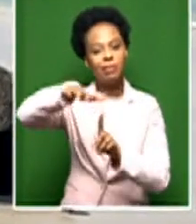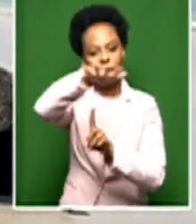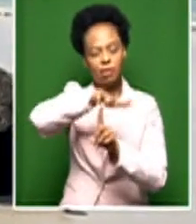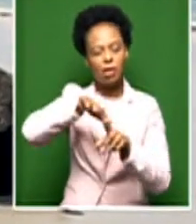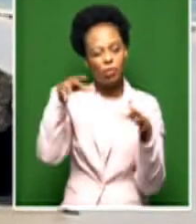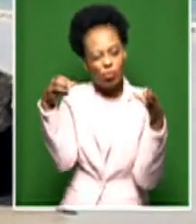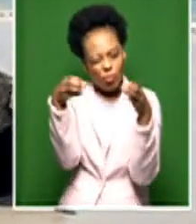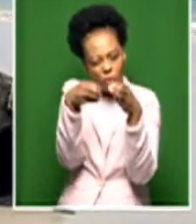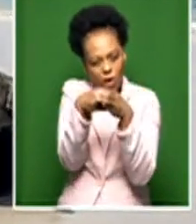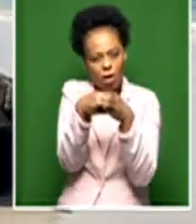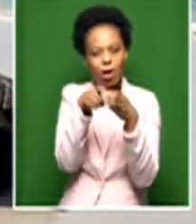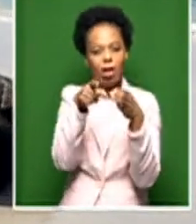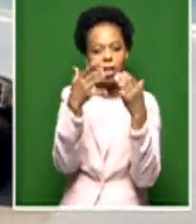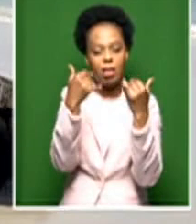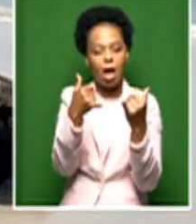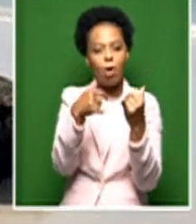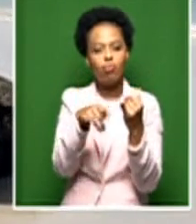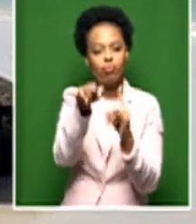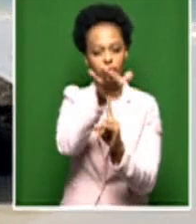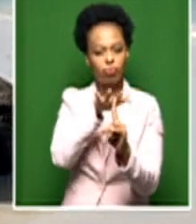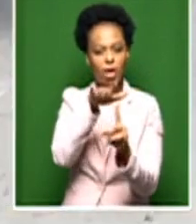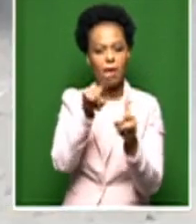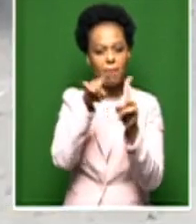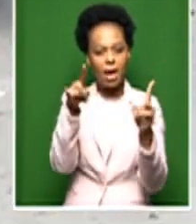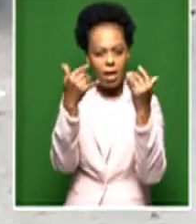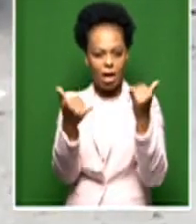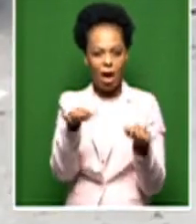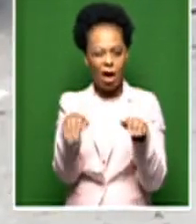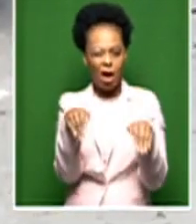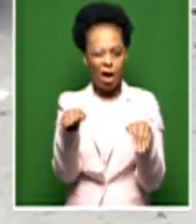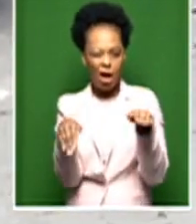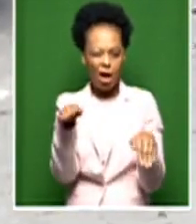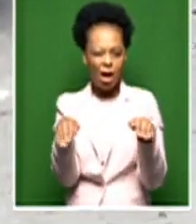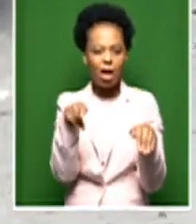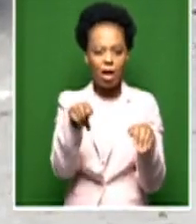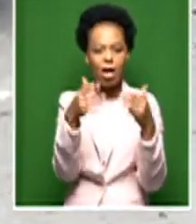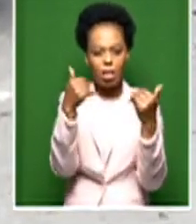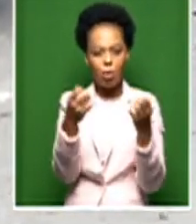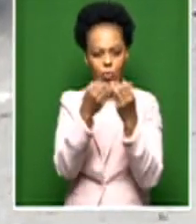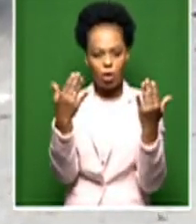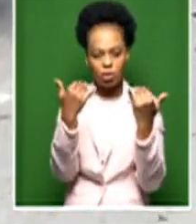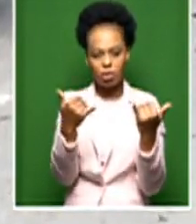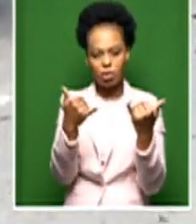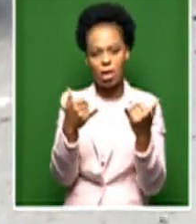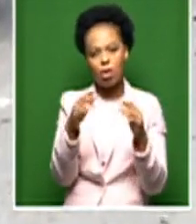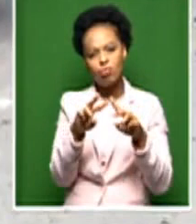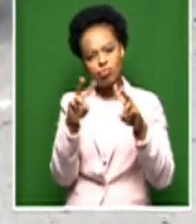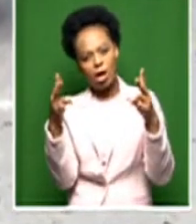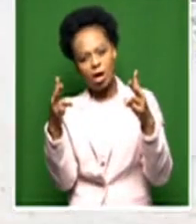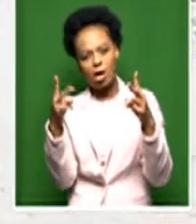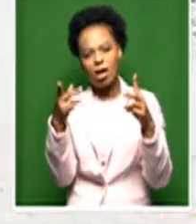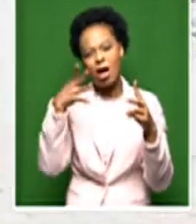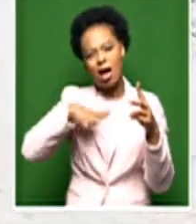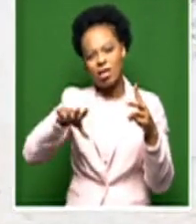smallest of the seven major colonies, it has a relatively stable bird population compared to penguin declines seen